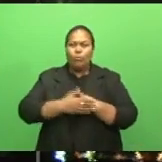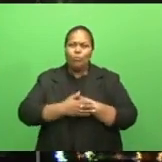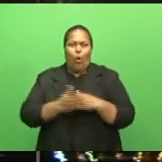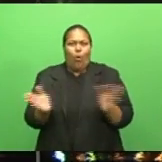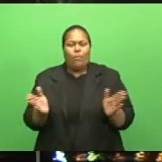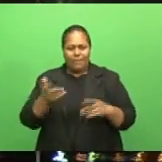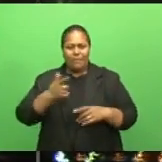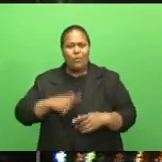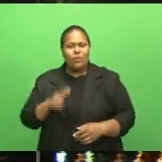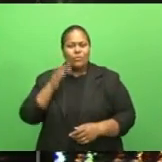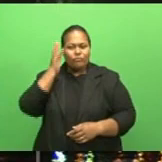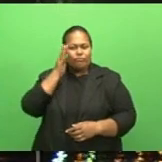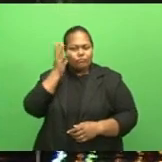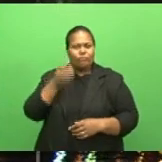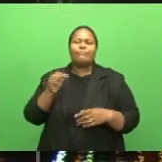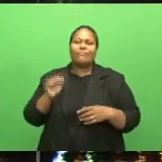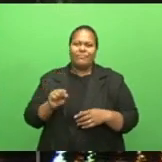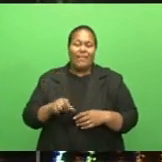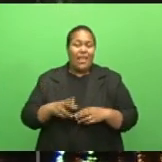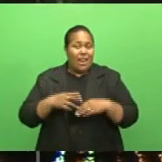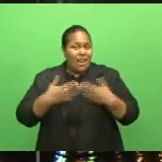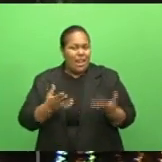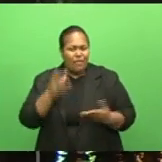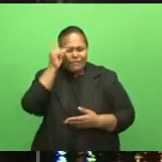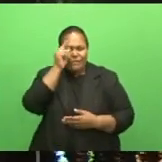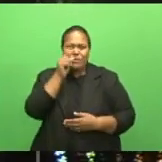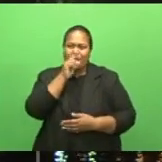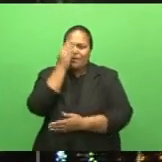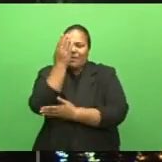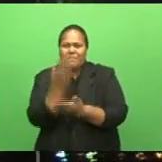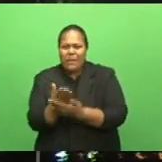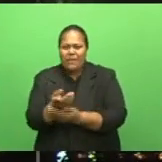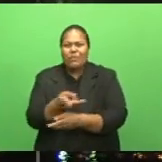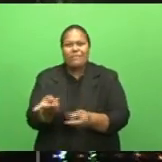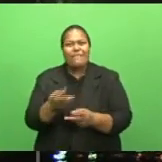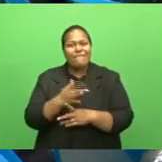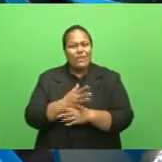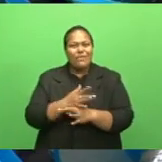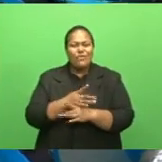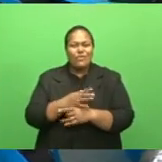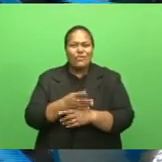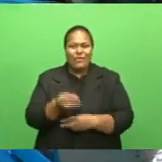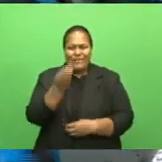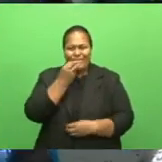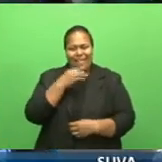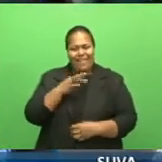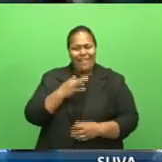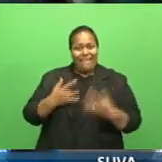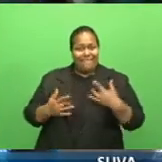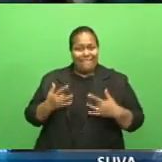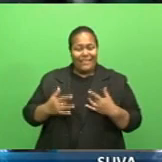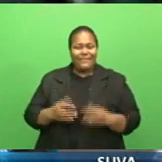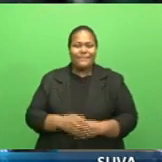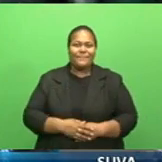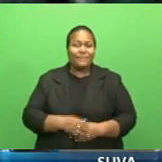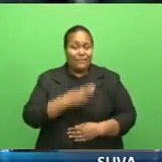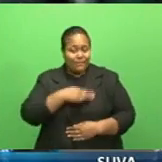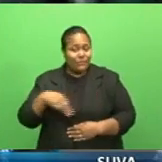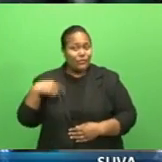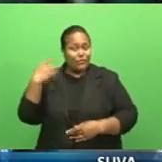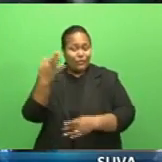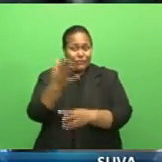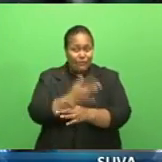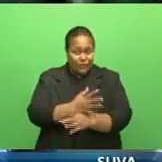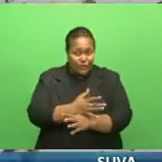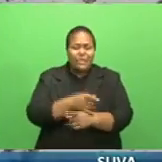consideration the plight of Vijians who rely on these two species for their livelihoods. The Ministry of Fisheries says many people